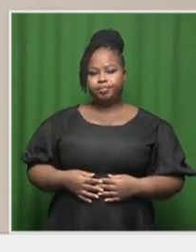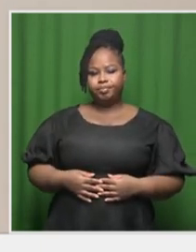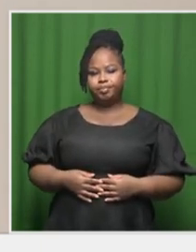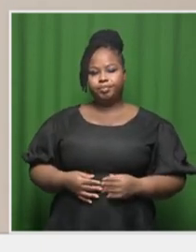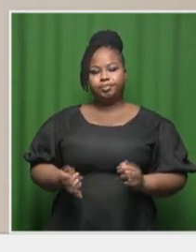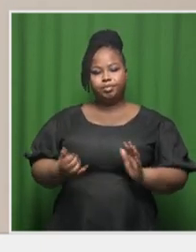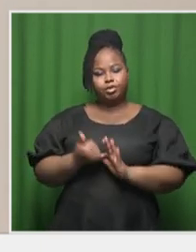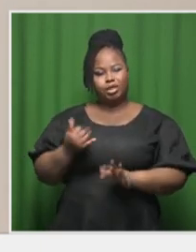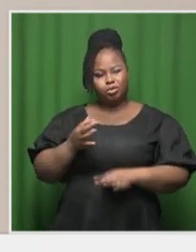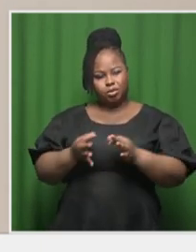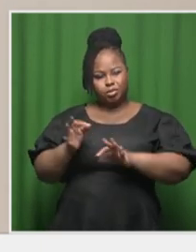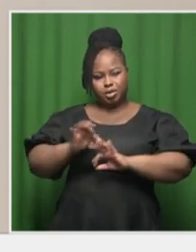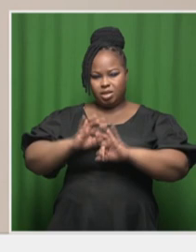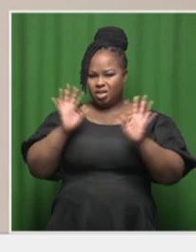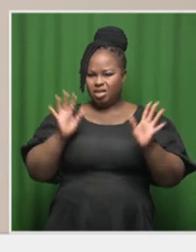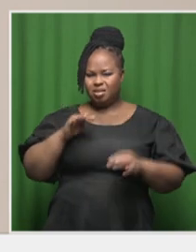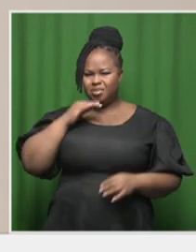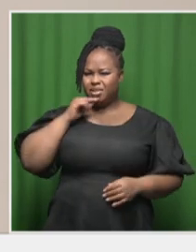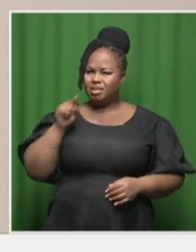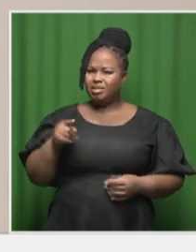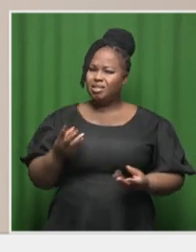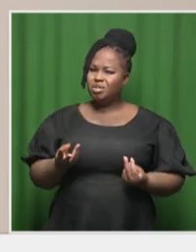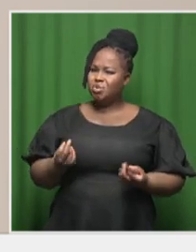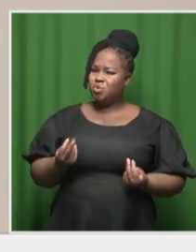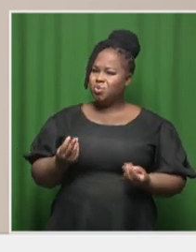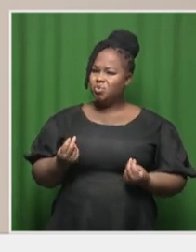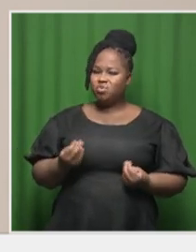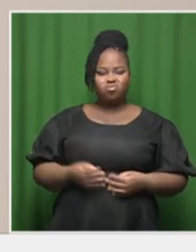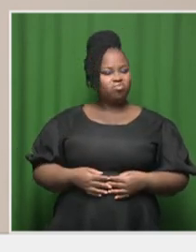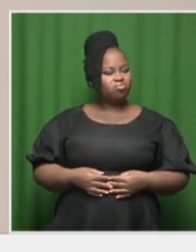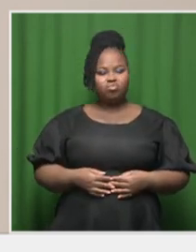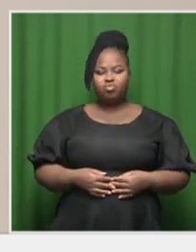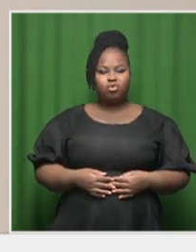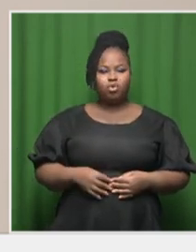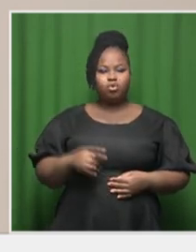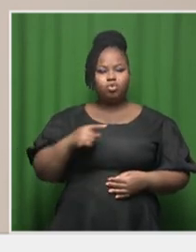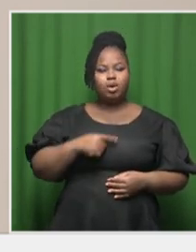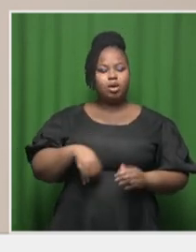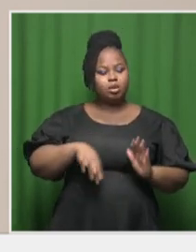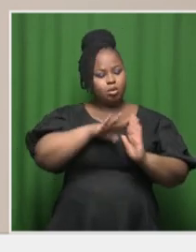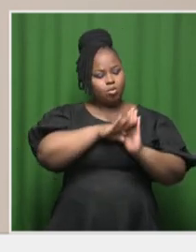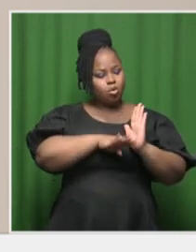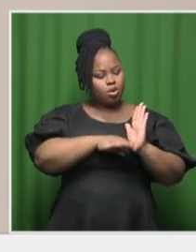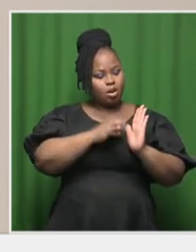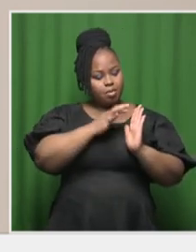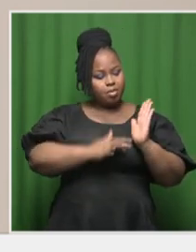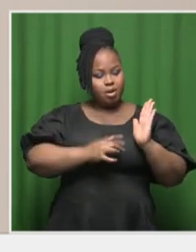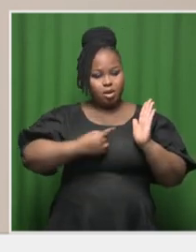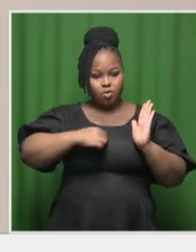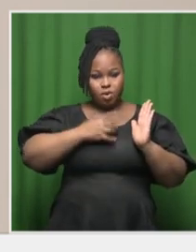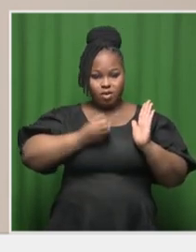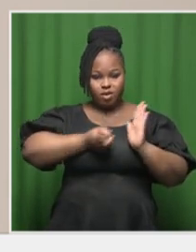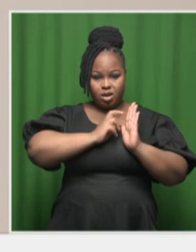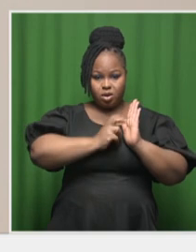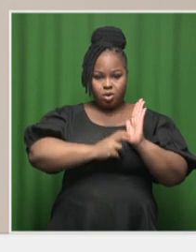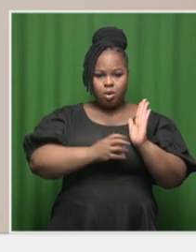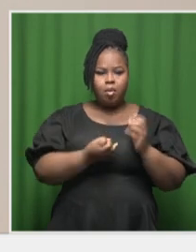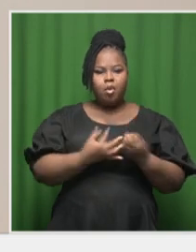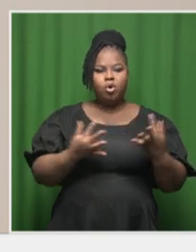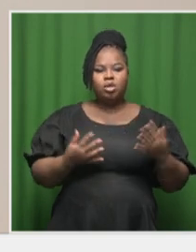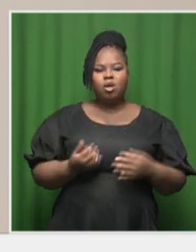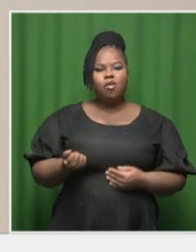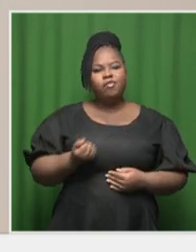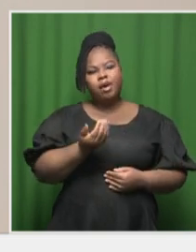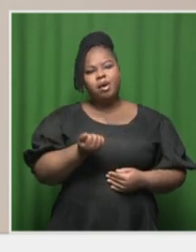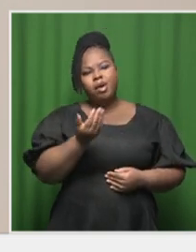to be clear, is not something new for the regulated program. In most of the pit windows, this is